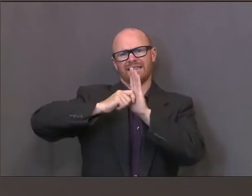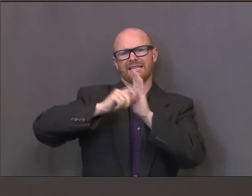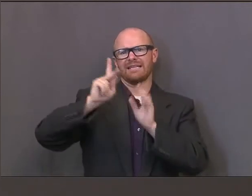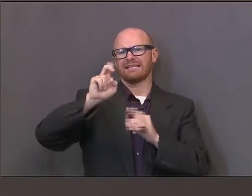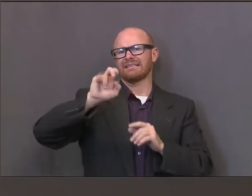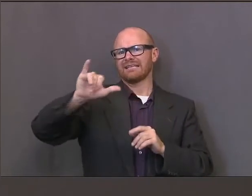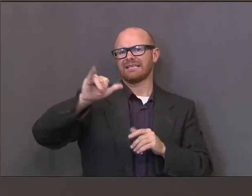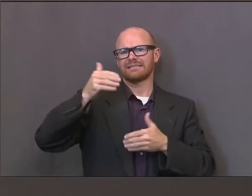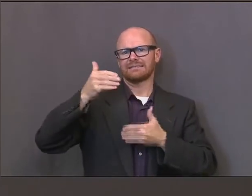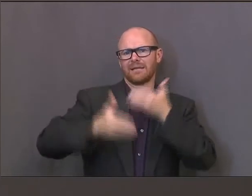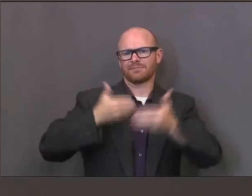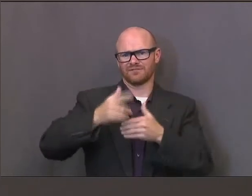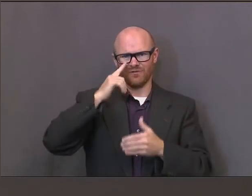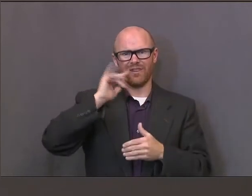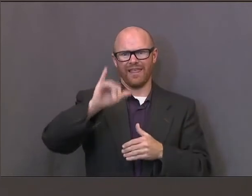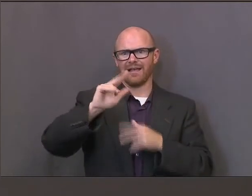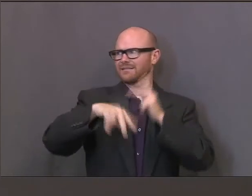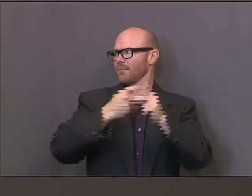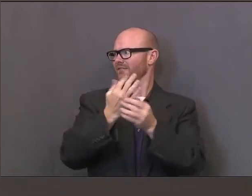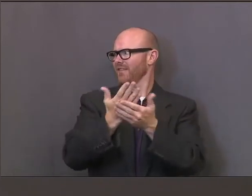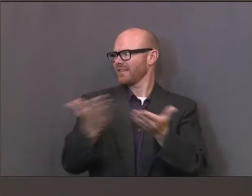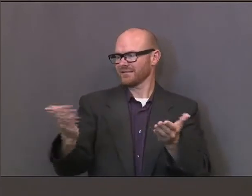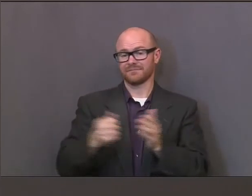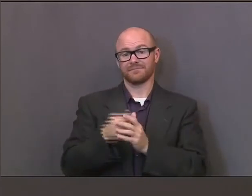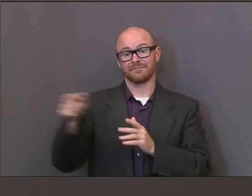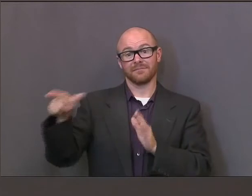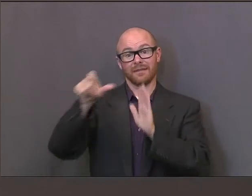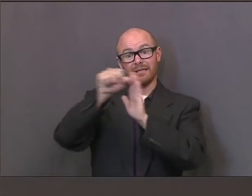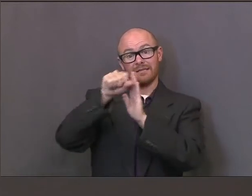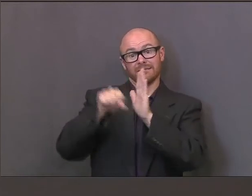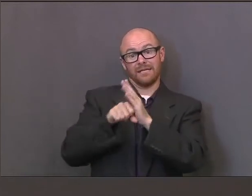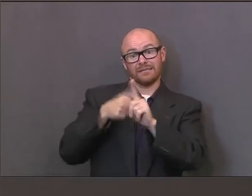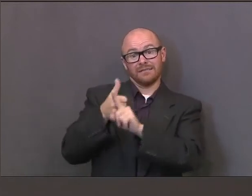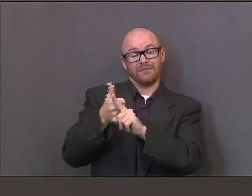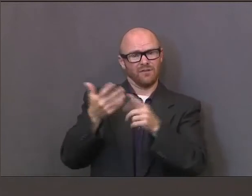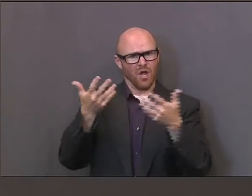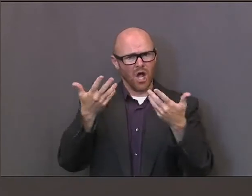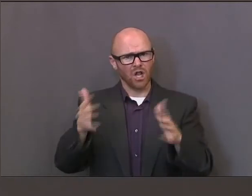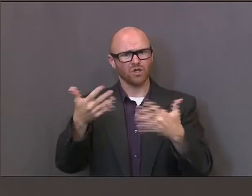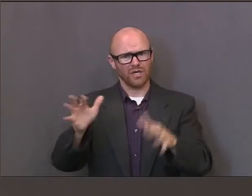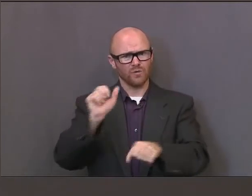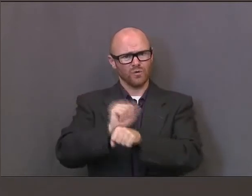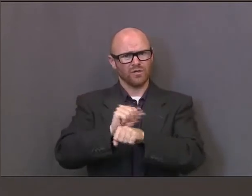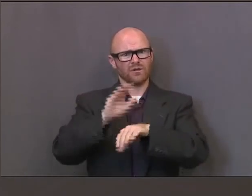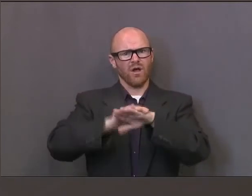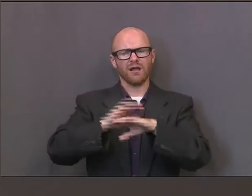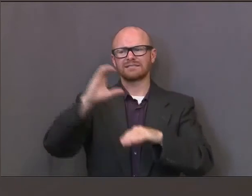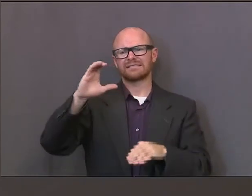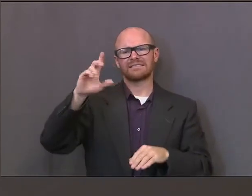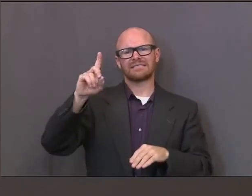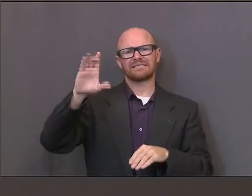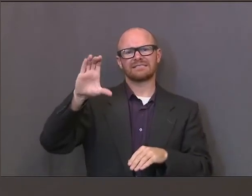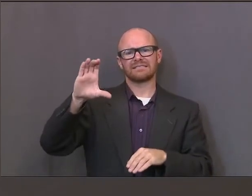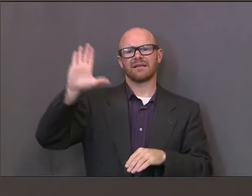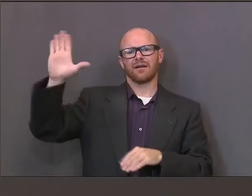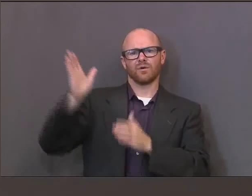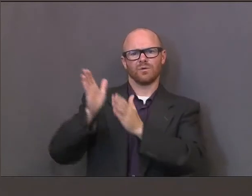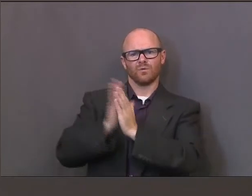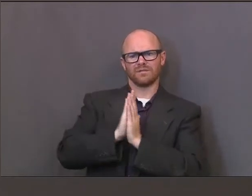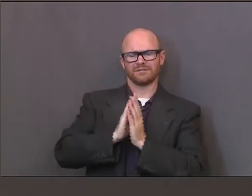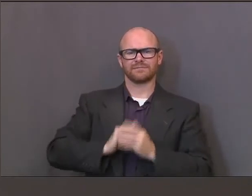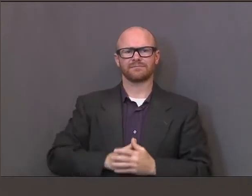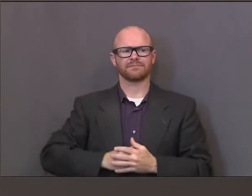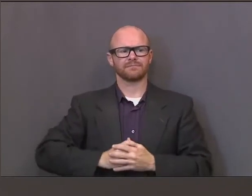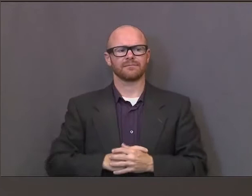out that kind of campaign? And has the state already been working ahead on some of those critical steps? Well, thank you,